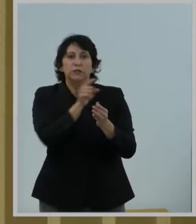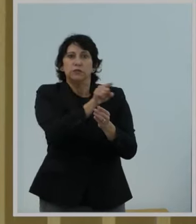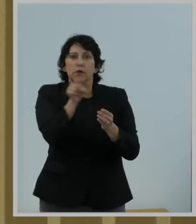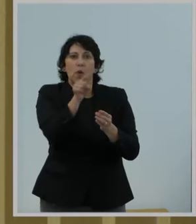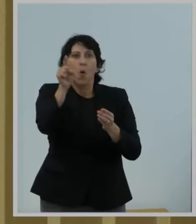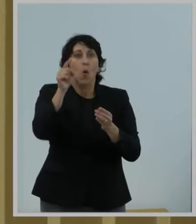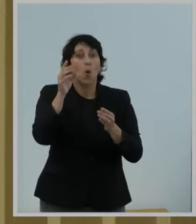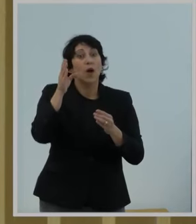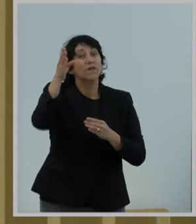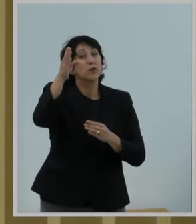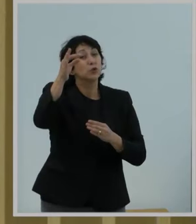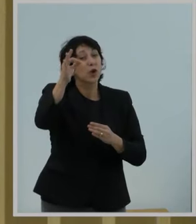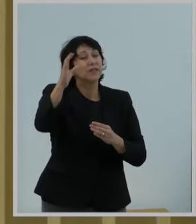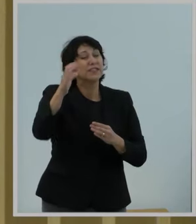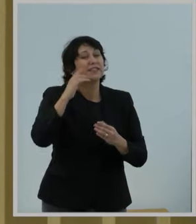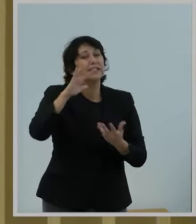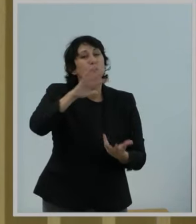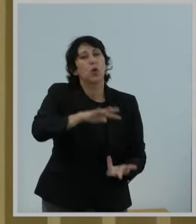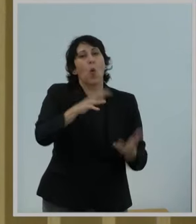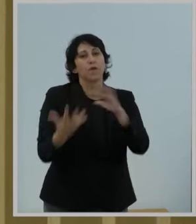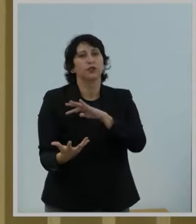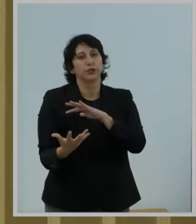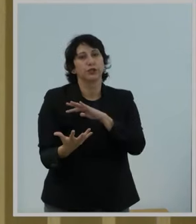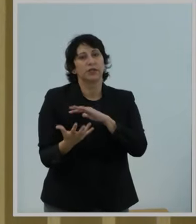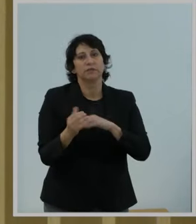FCC. I dissent.